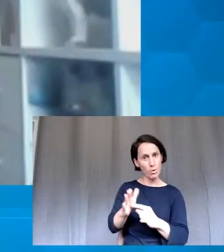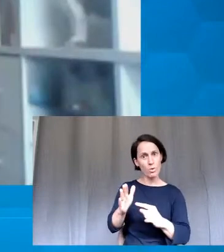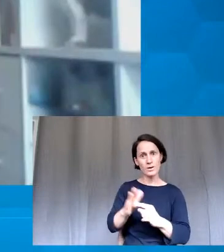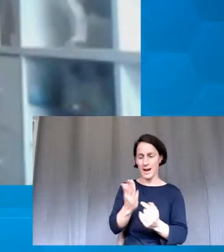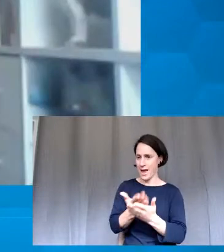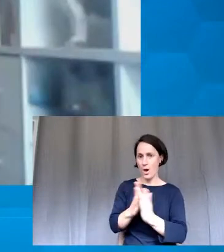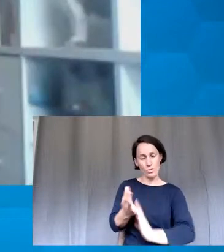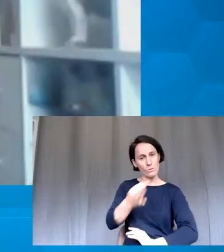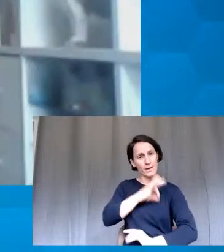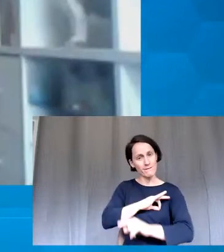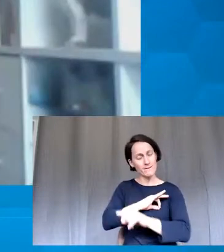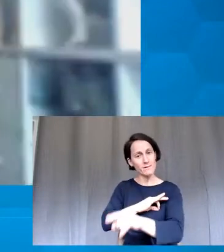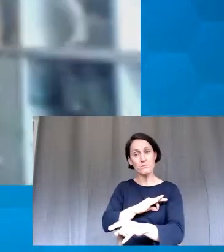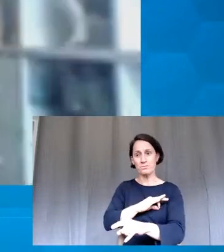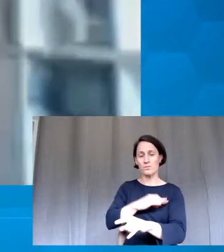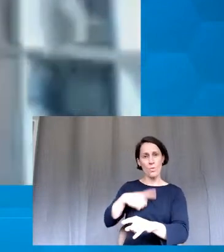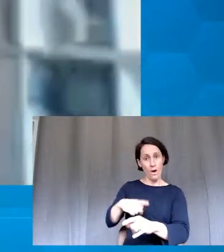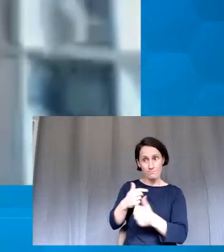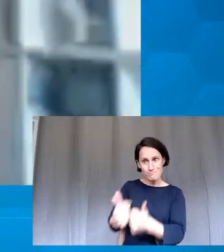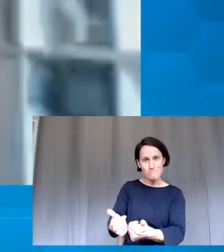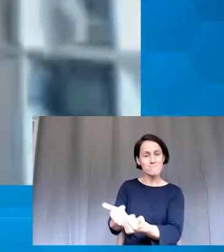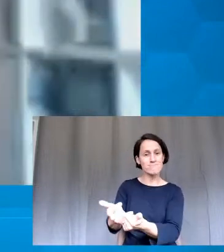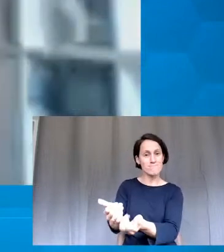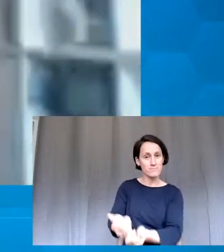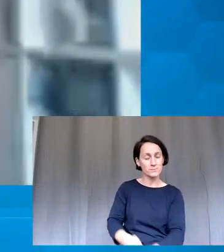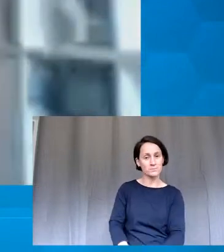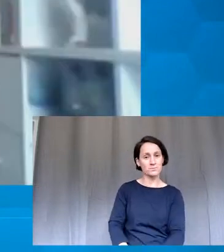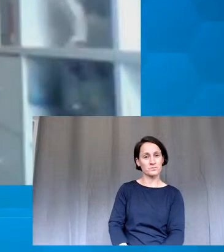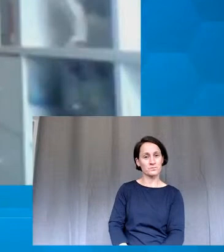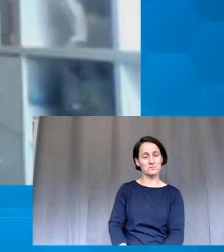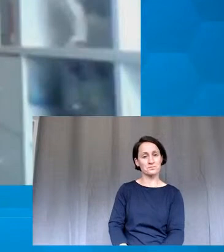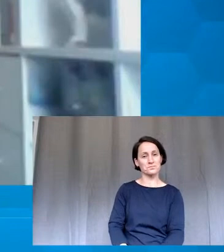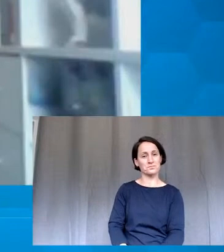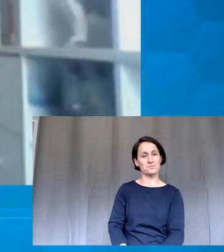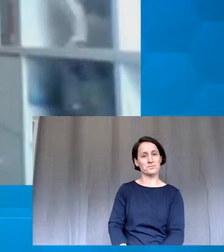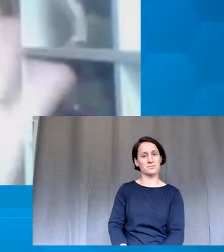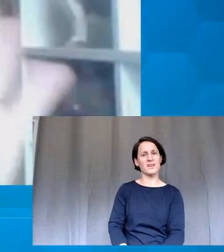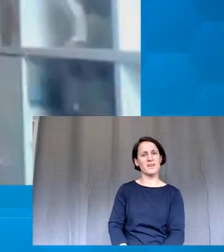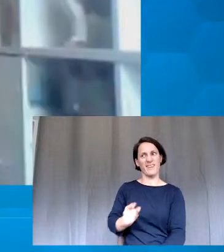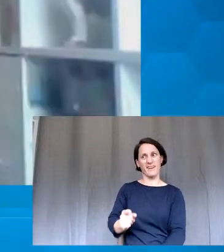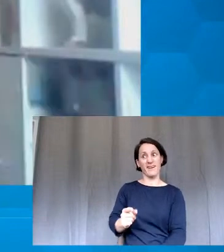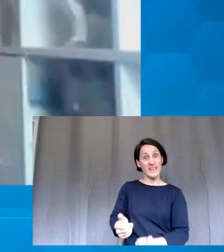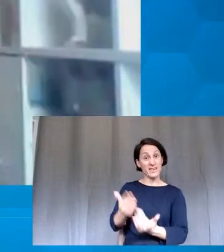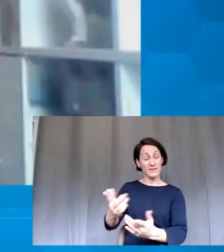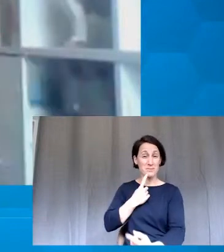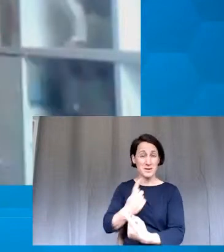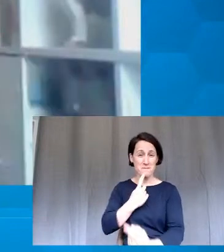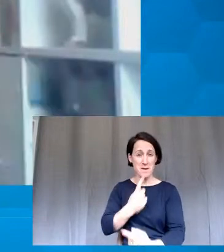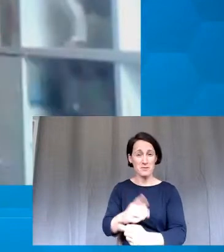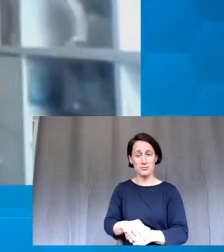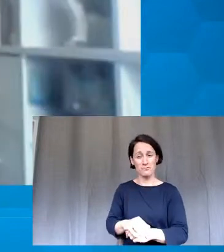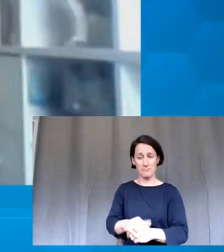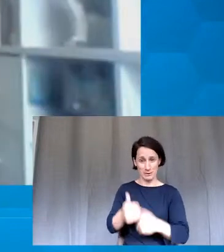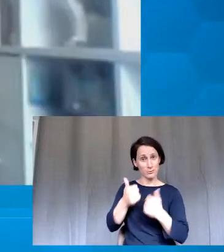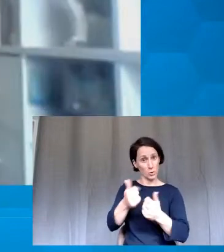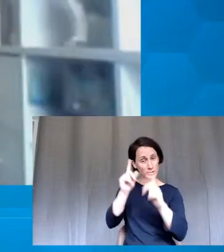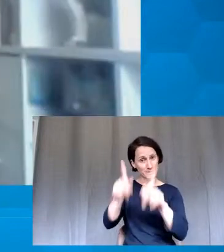there is this big, you know, I think that's probably like the number one first step.